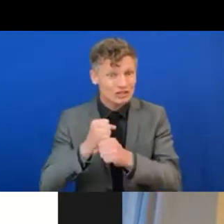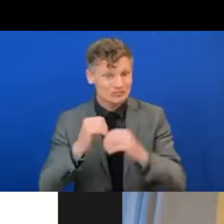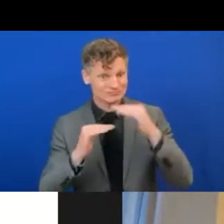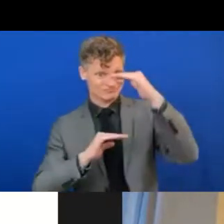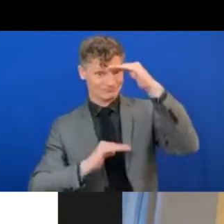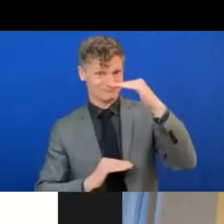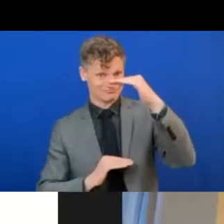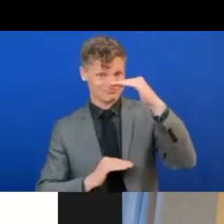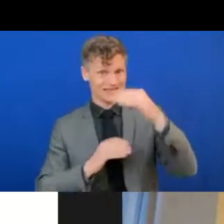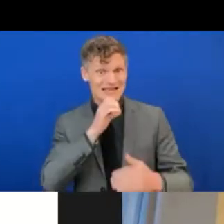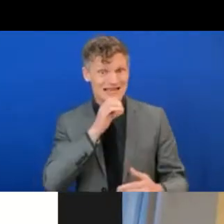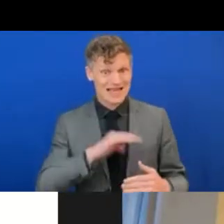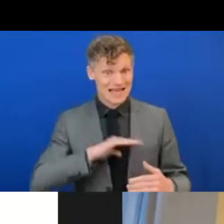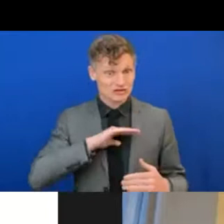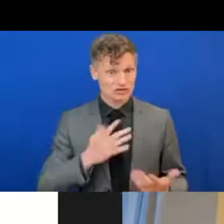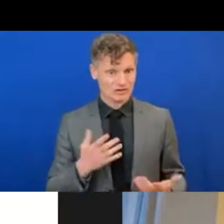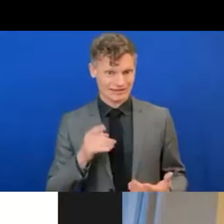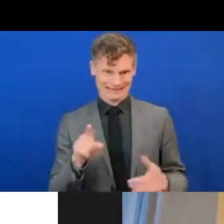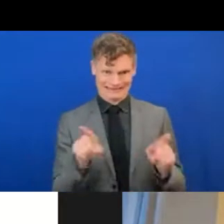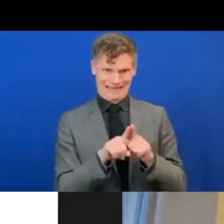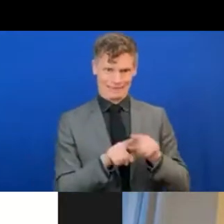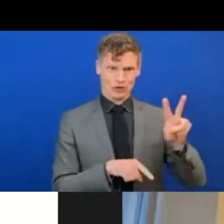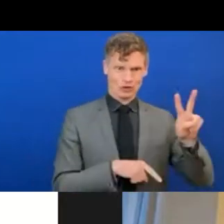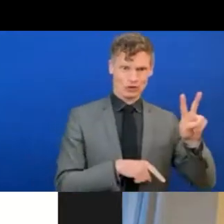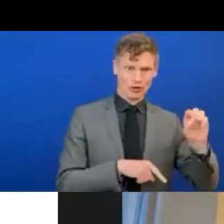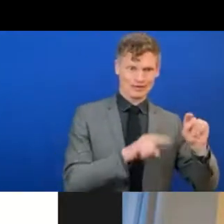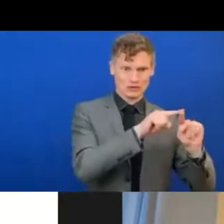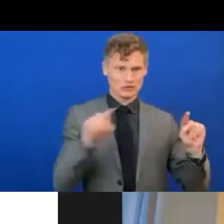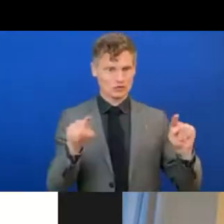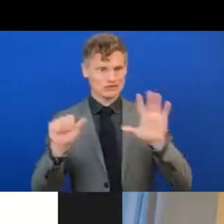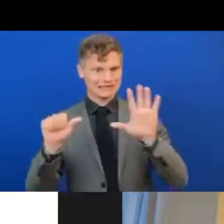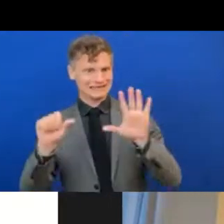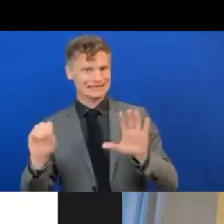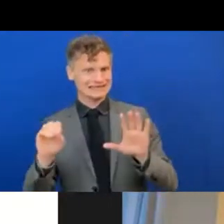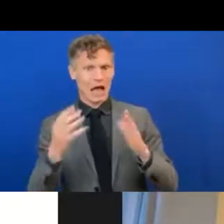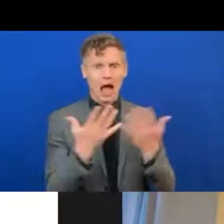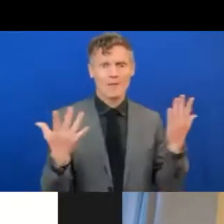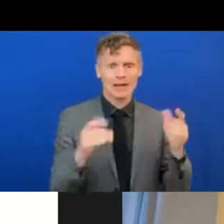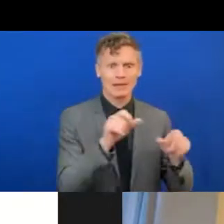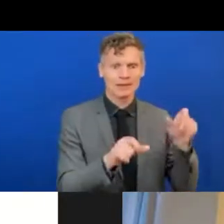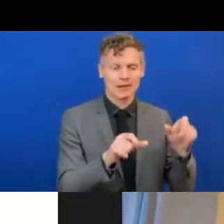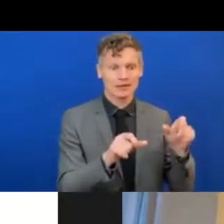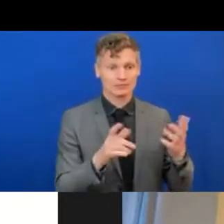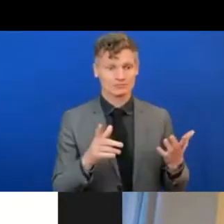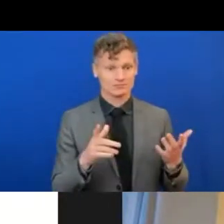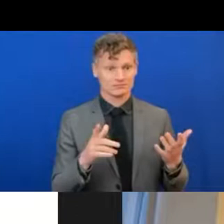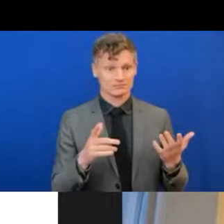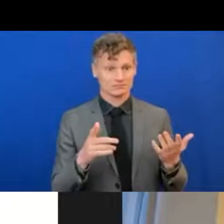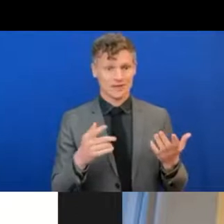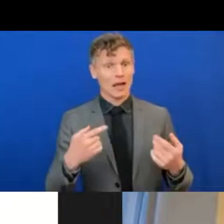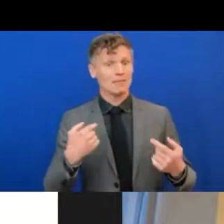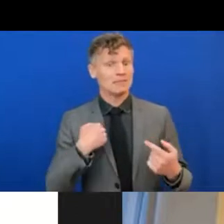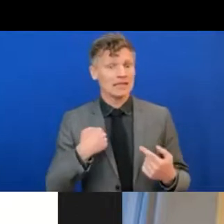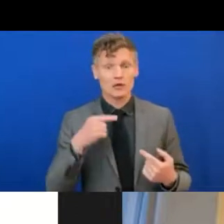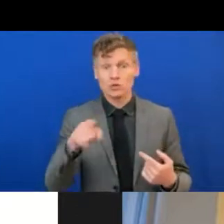David, you and I might be a little different than a 90-year-old who may not